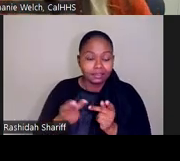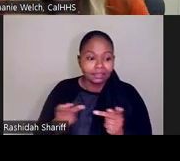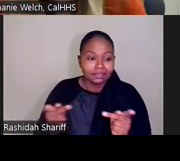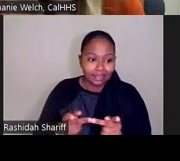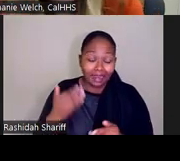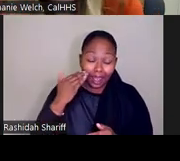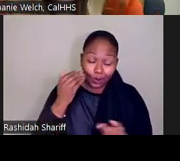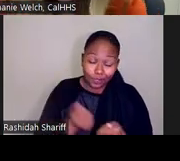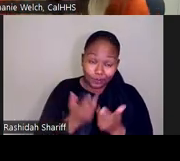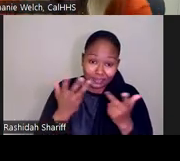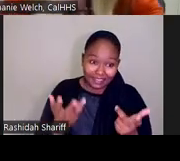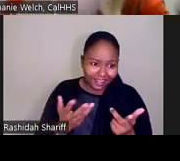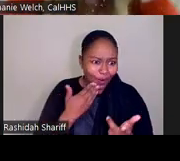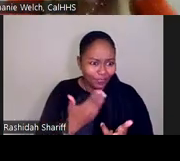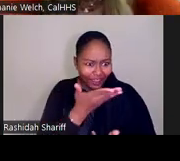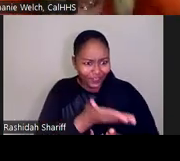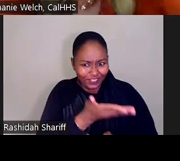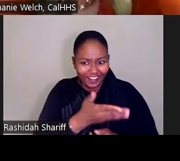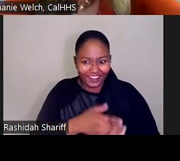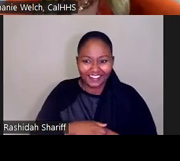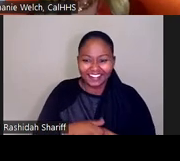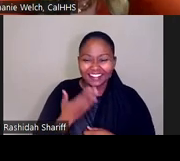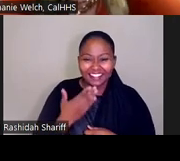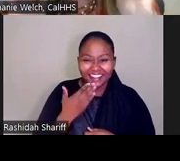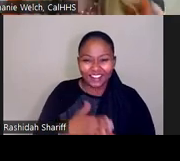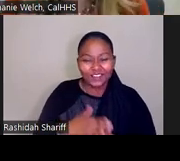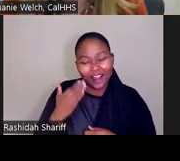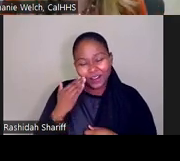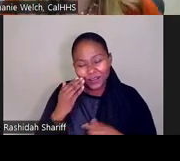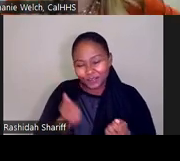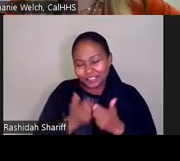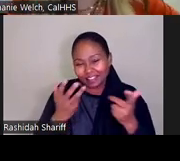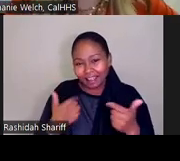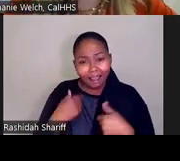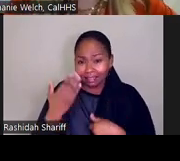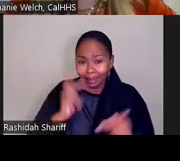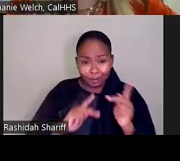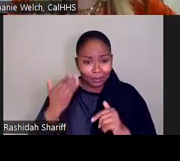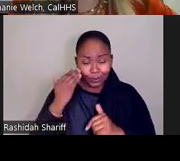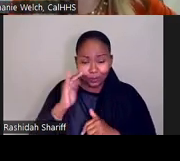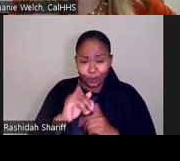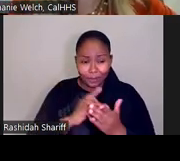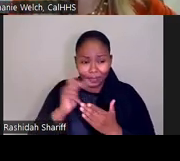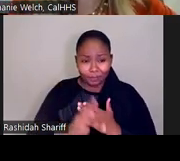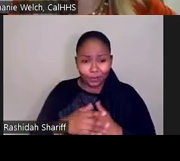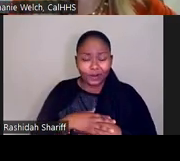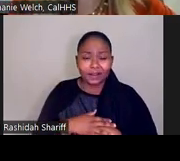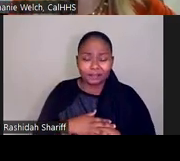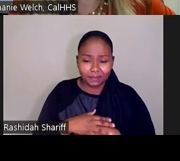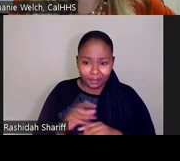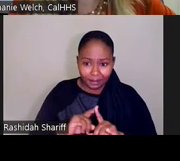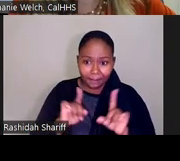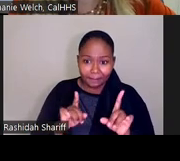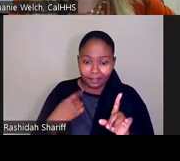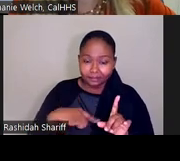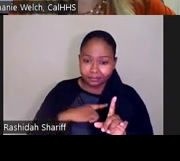a mouthful. Oh, thank you. There. Thank you very much. It was a mouthful, but a lot of people don't know what this program is. Um, uh, and